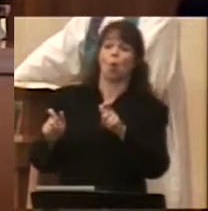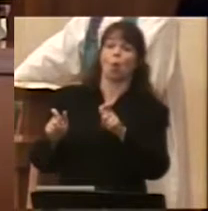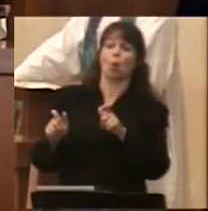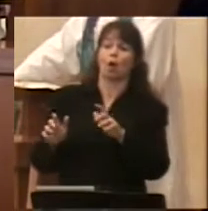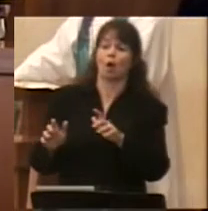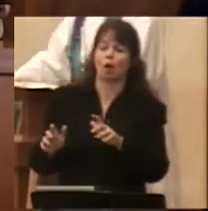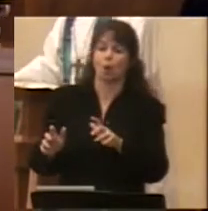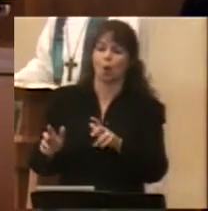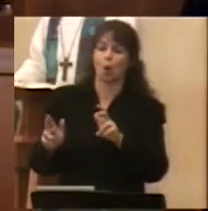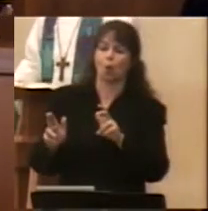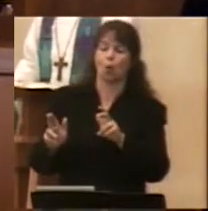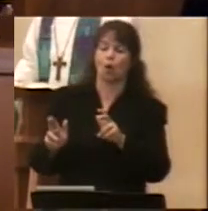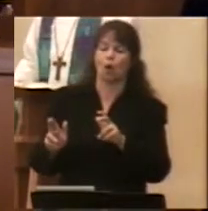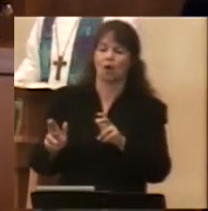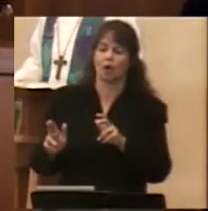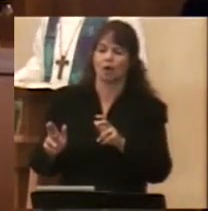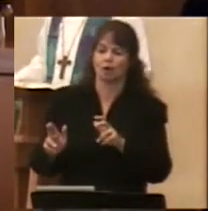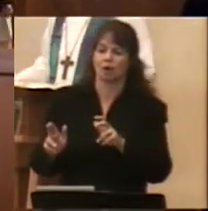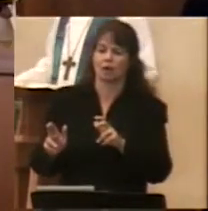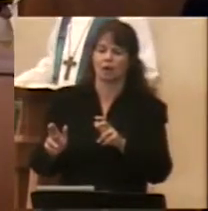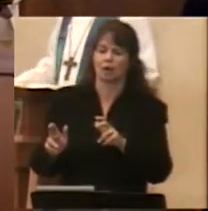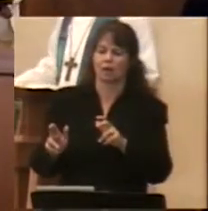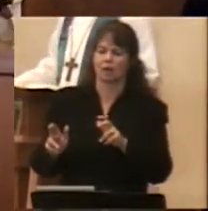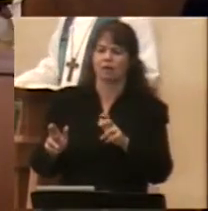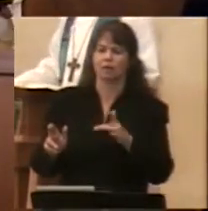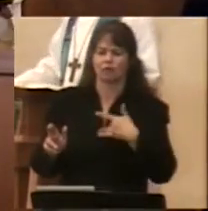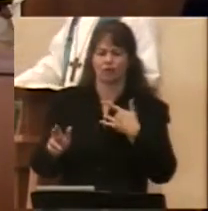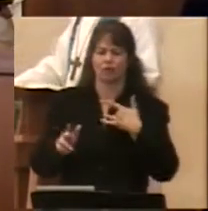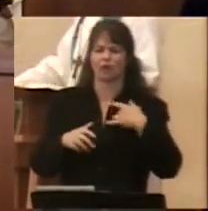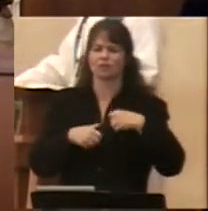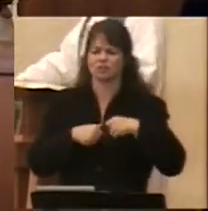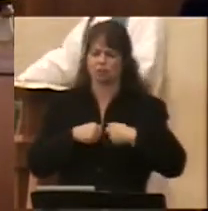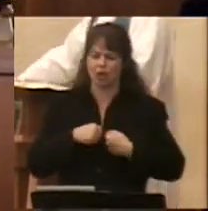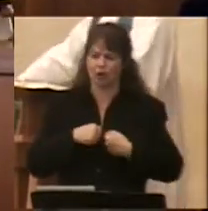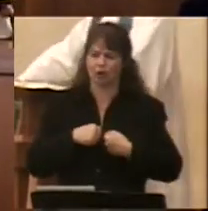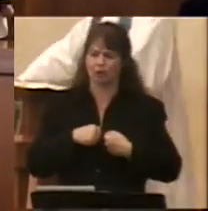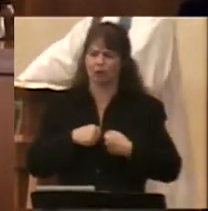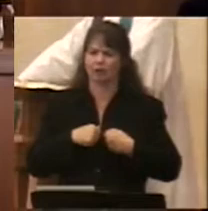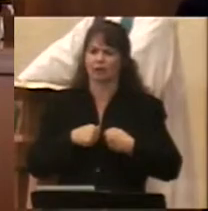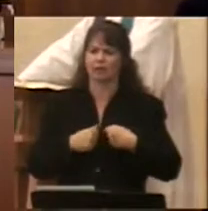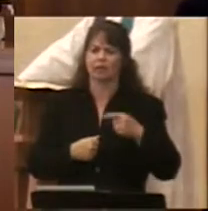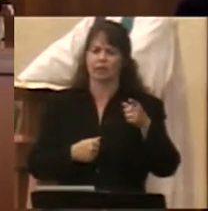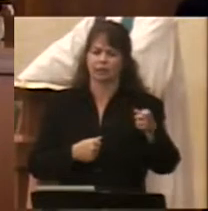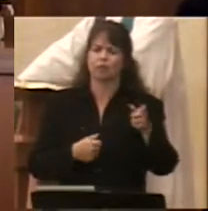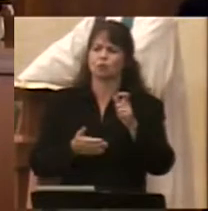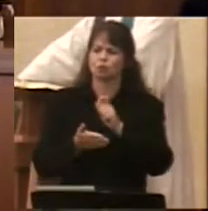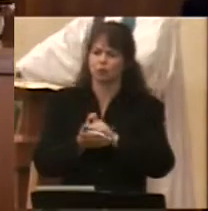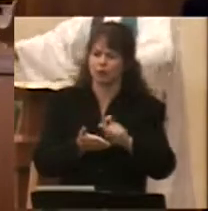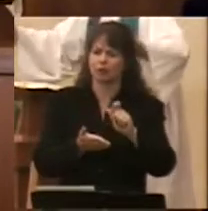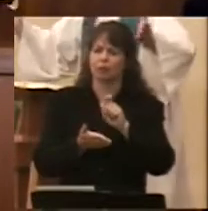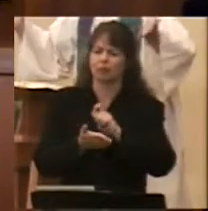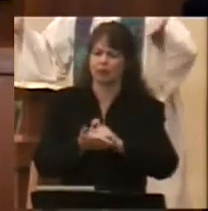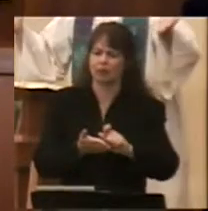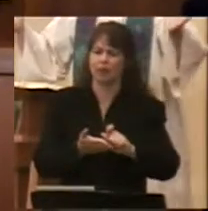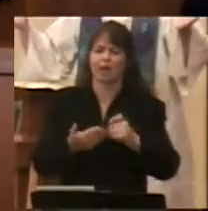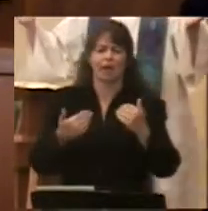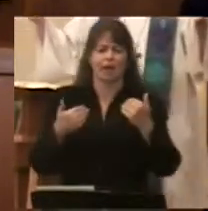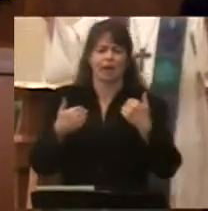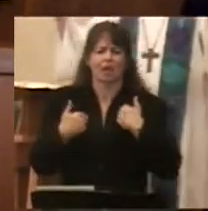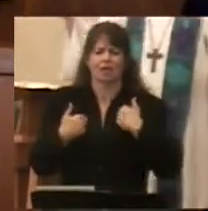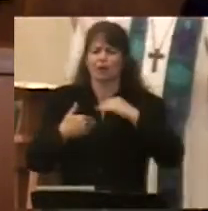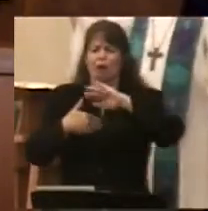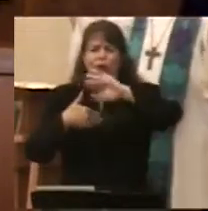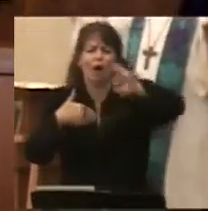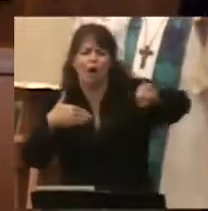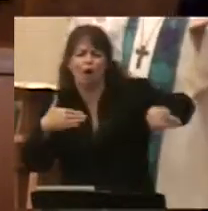This is truly despair that Solomon is writing about. Having all of these things,